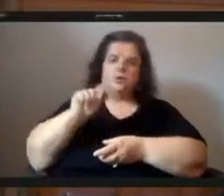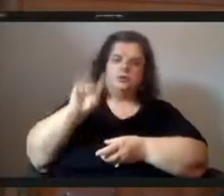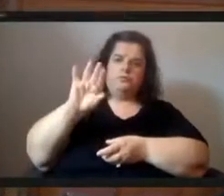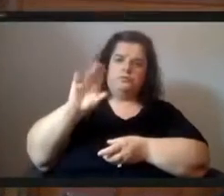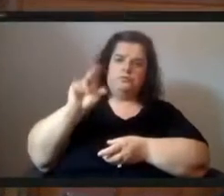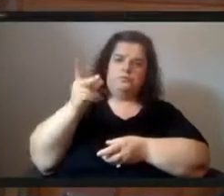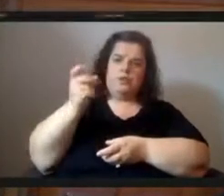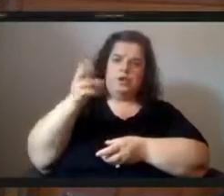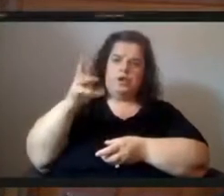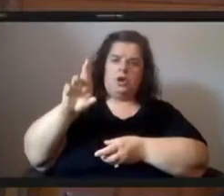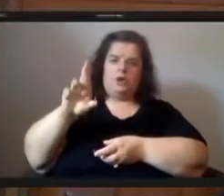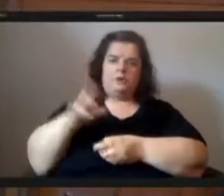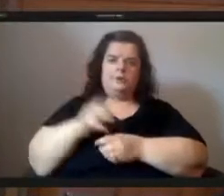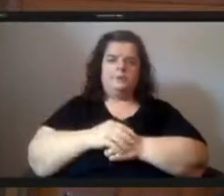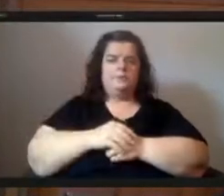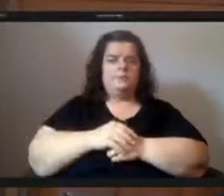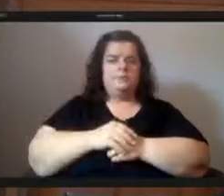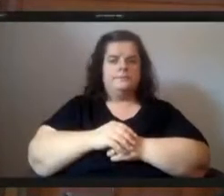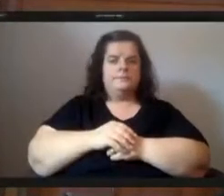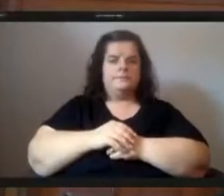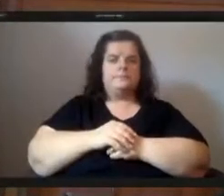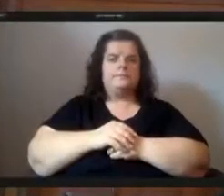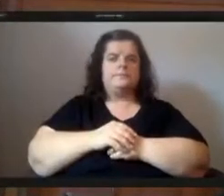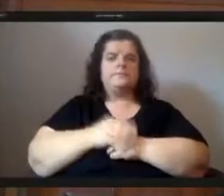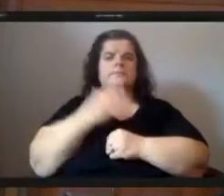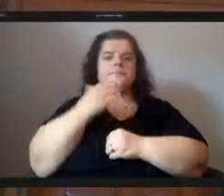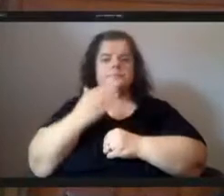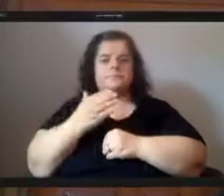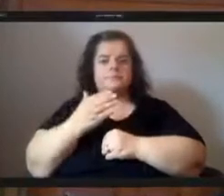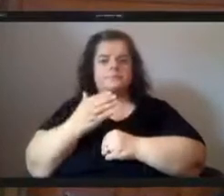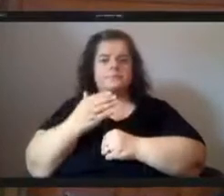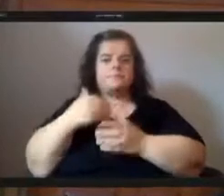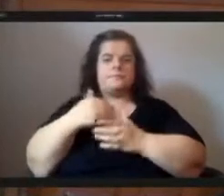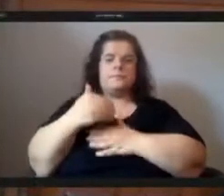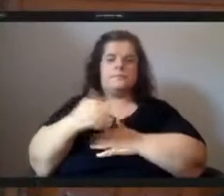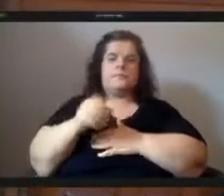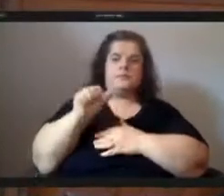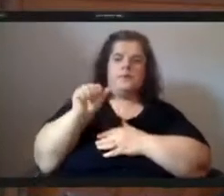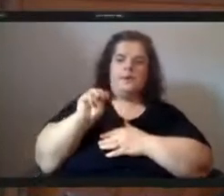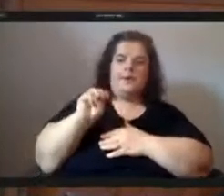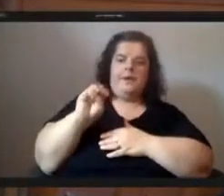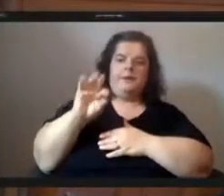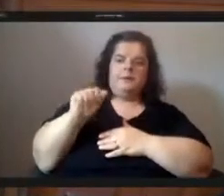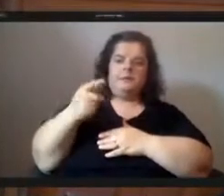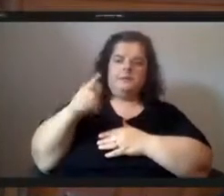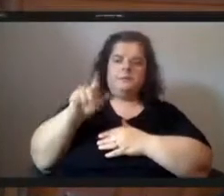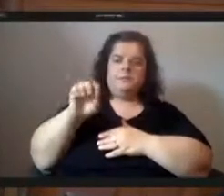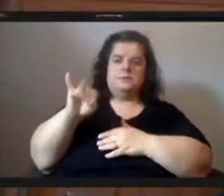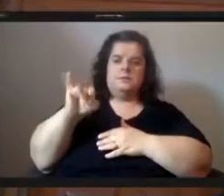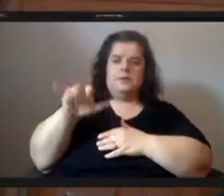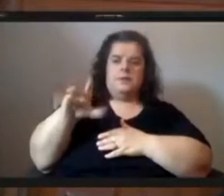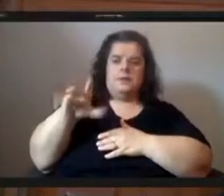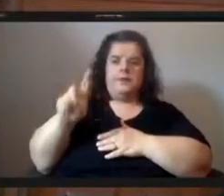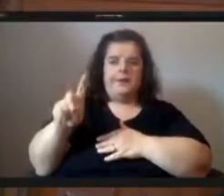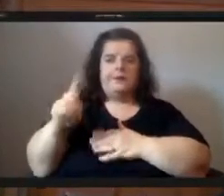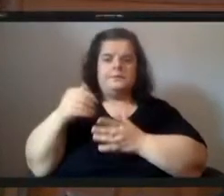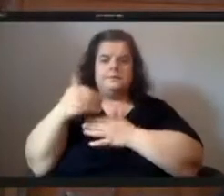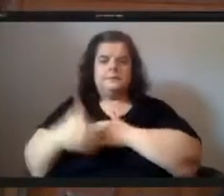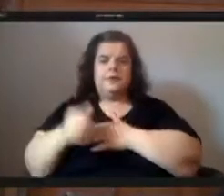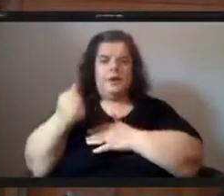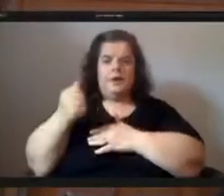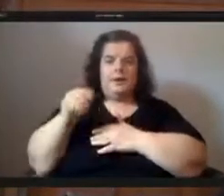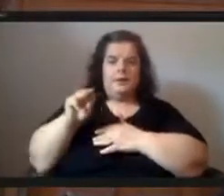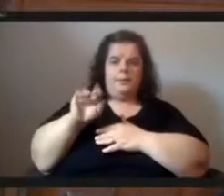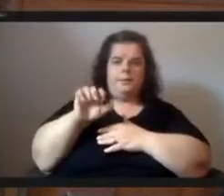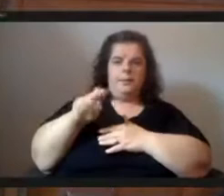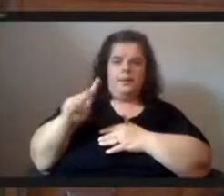and uh next we have sam applefield followed by amanda paganiello